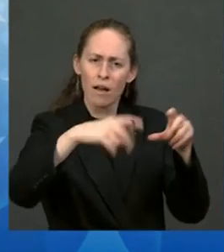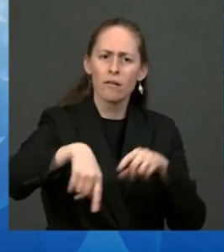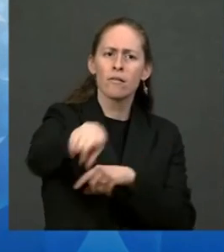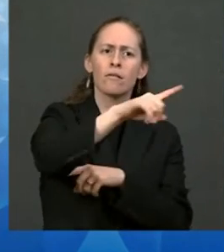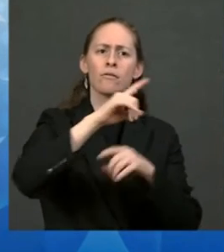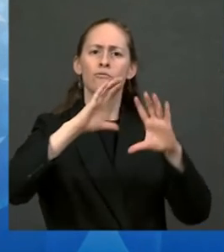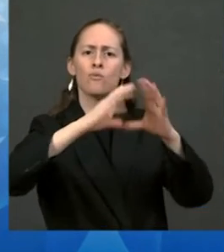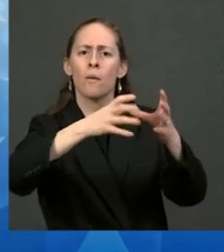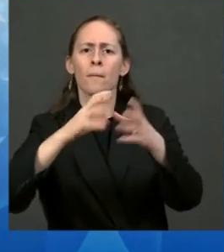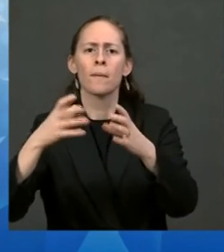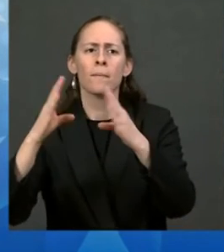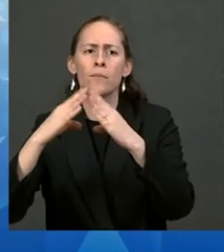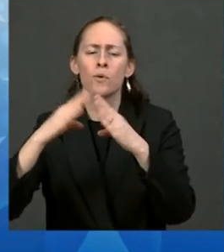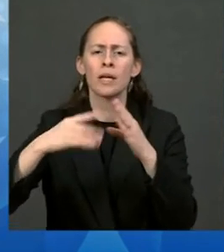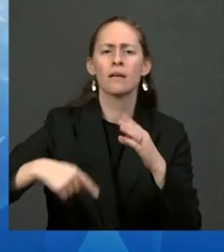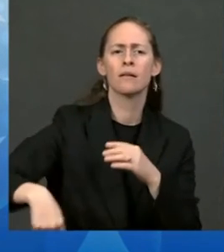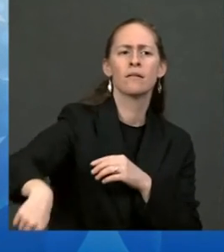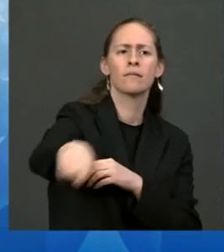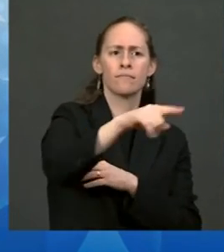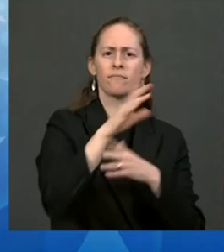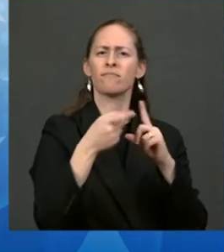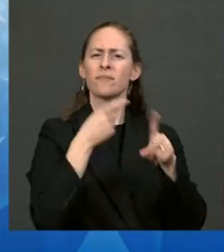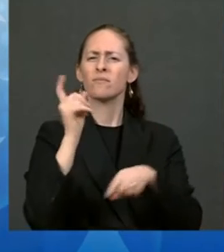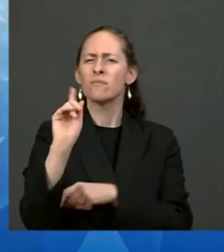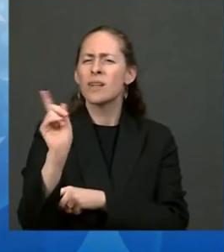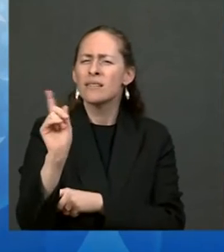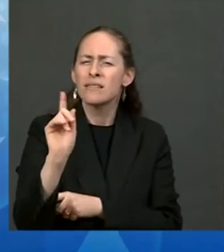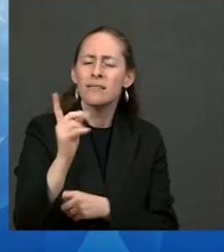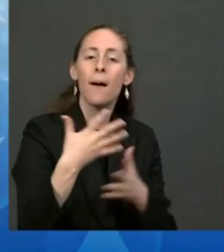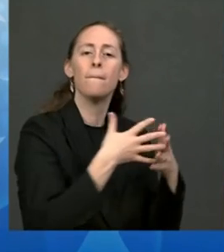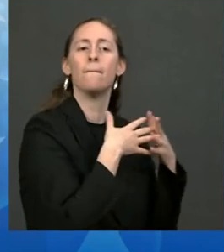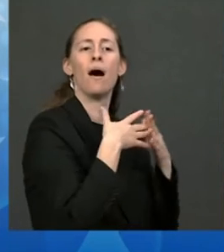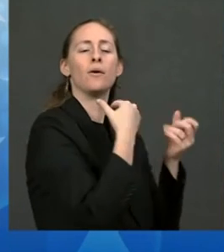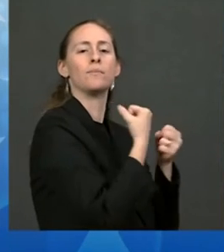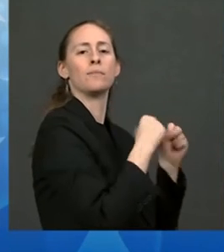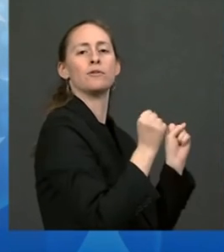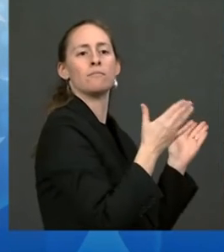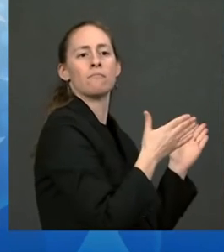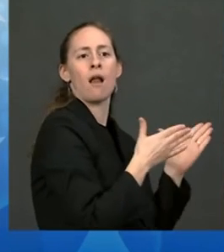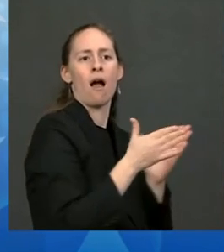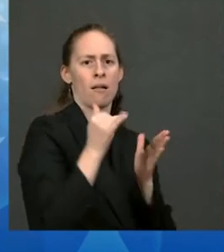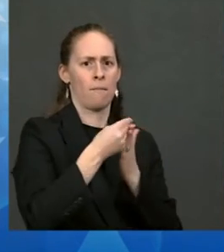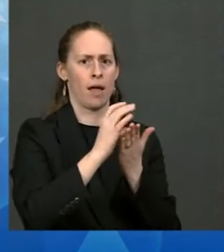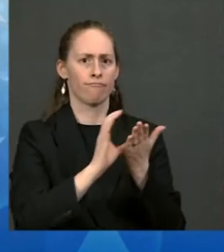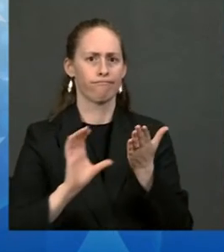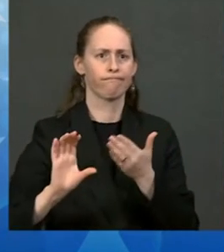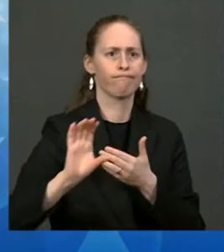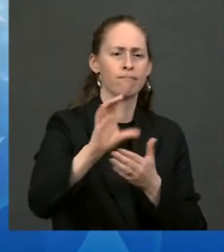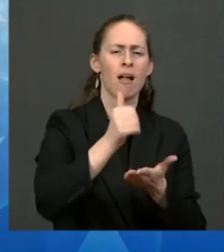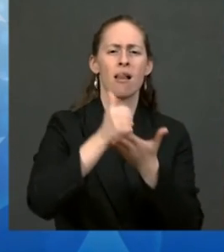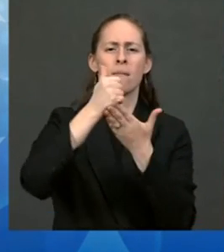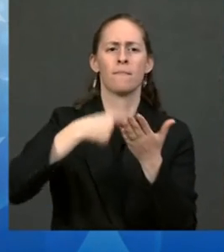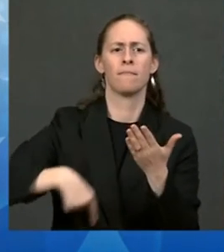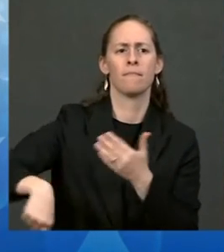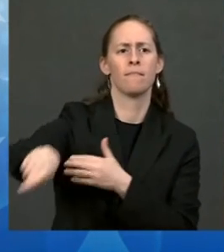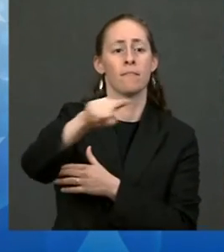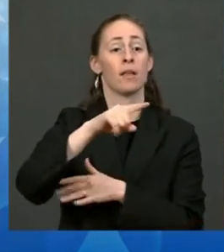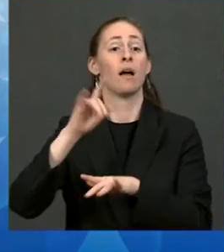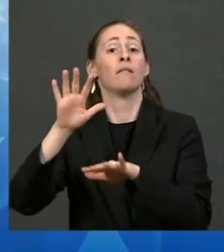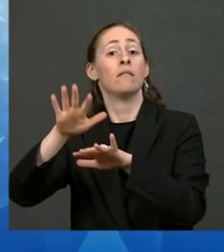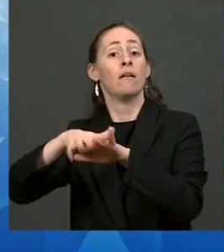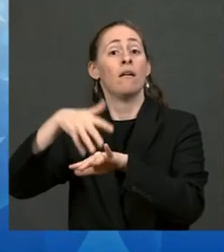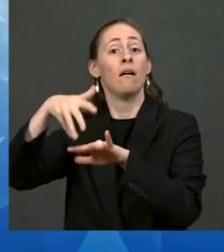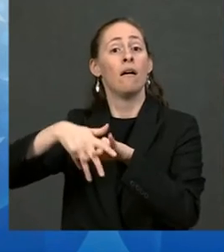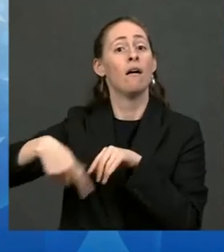our all-of-government approach to tribal consultation in which Native people are consulted before policies are developed,